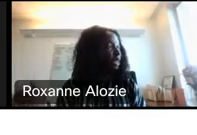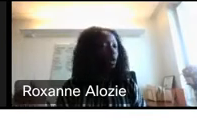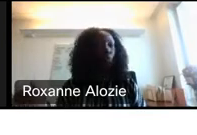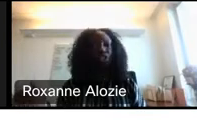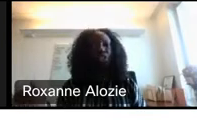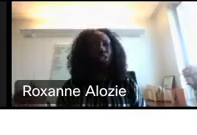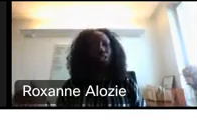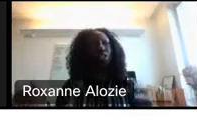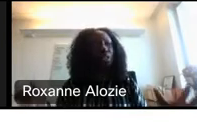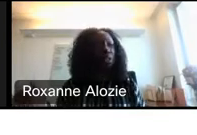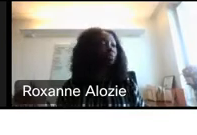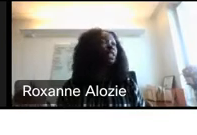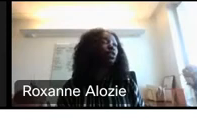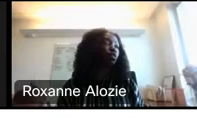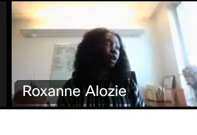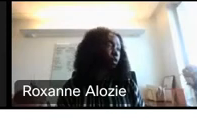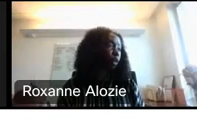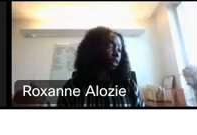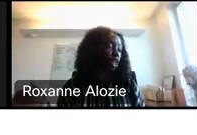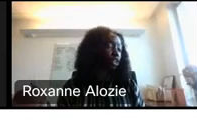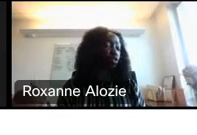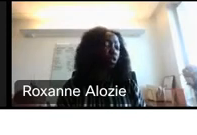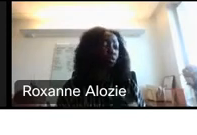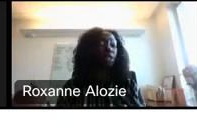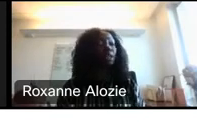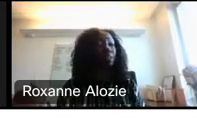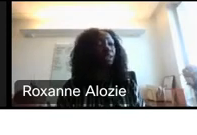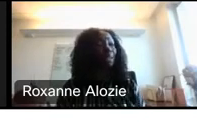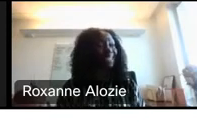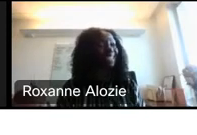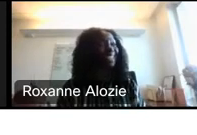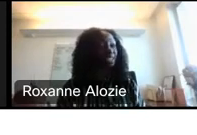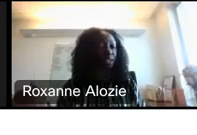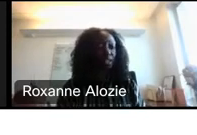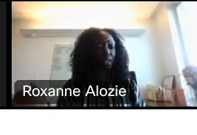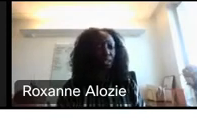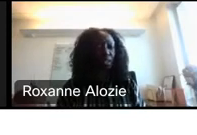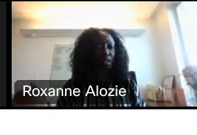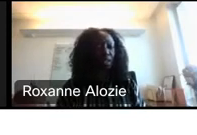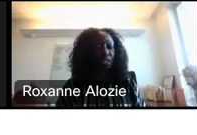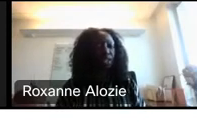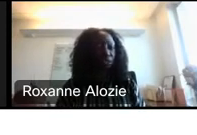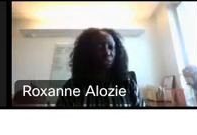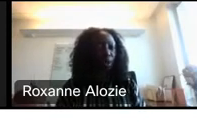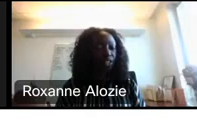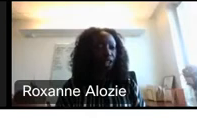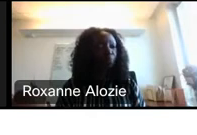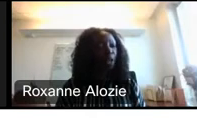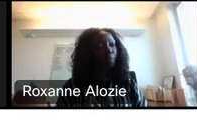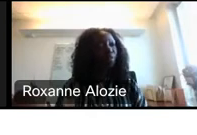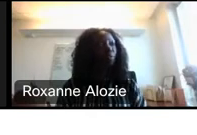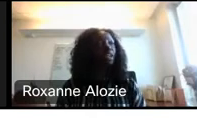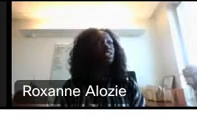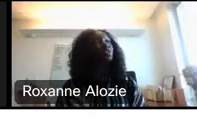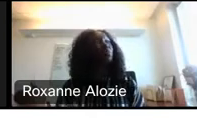Committee, which is a series of leaders throughout the organization who are really going to evaluate and dig into the details of the project.